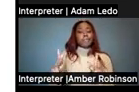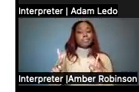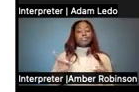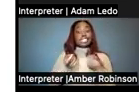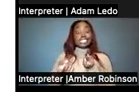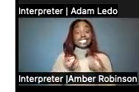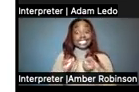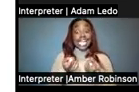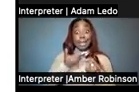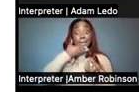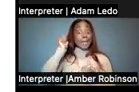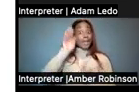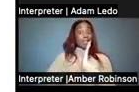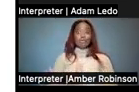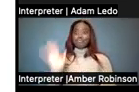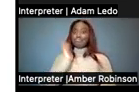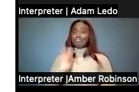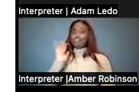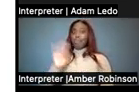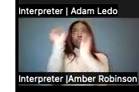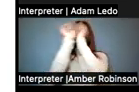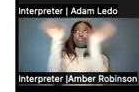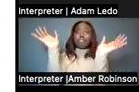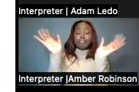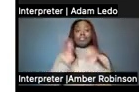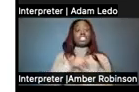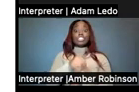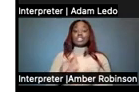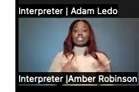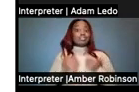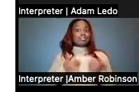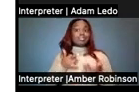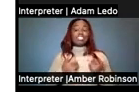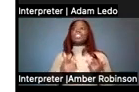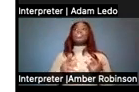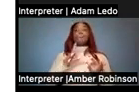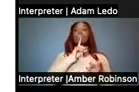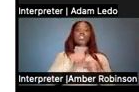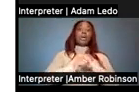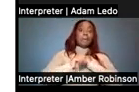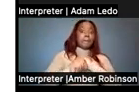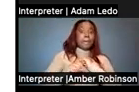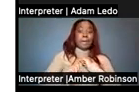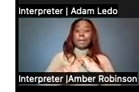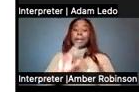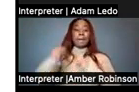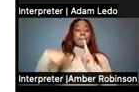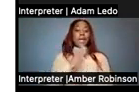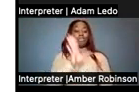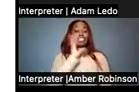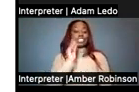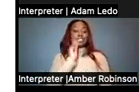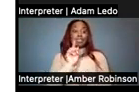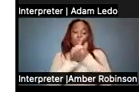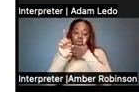skate better than she ever thought she would. And she was thrilled. She talked about it for weeks. And I just want to share that I